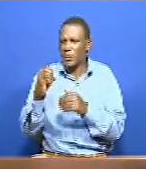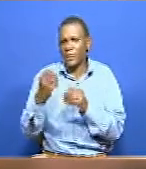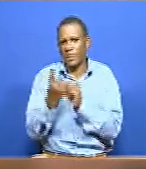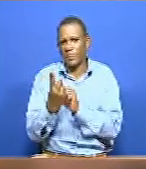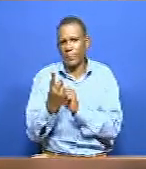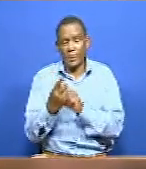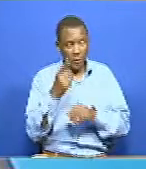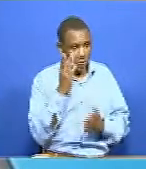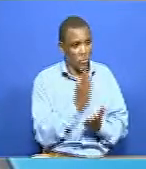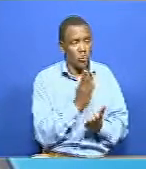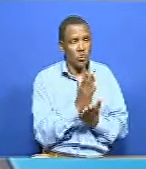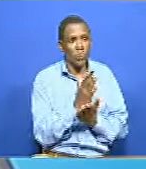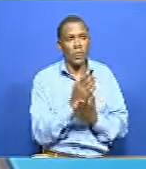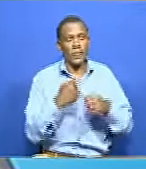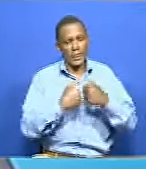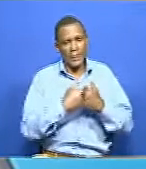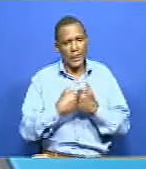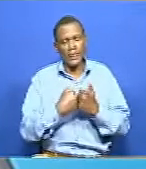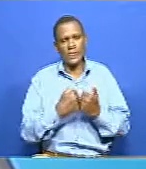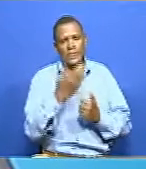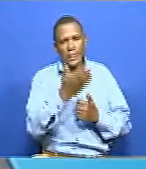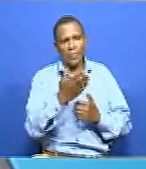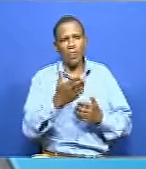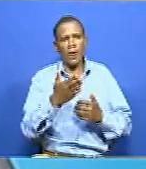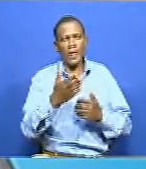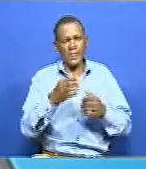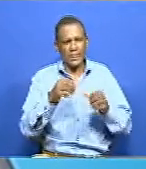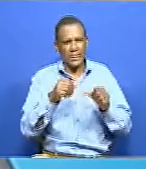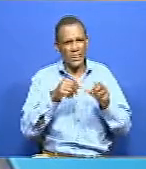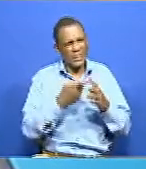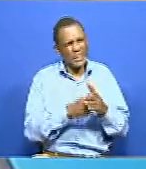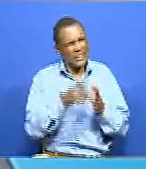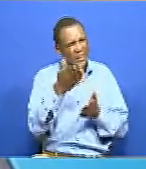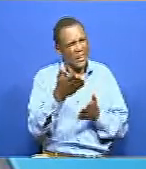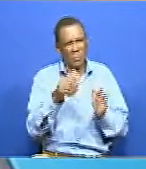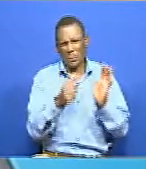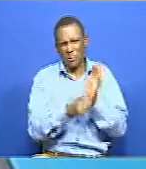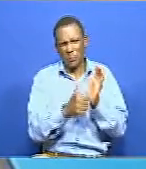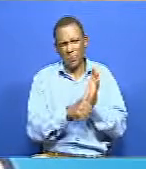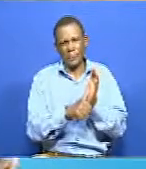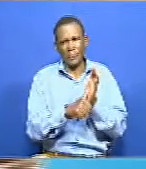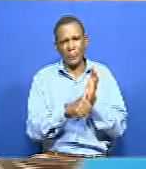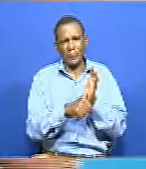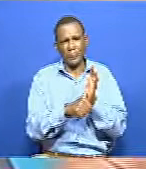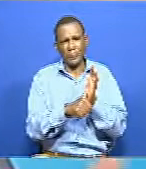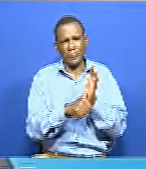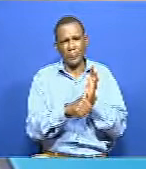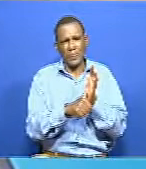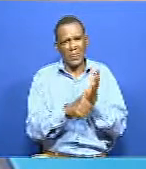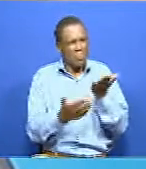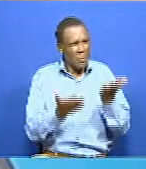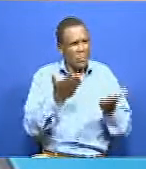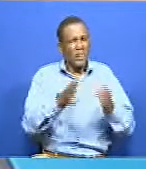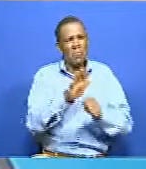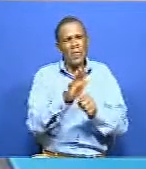main challenge was non-representation in the media platforms. So we were asking ourselves, despite everything happening and